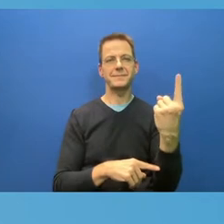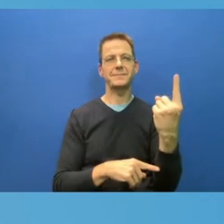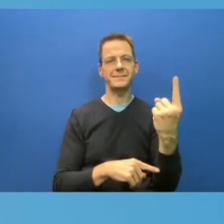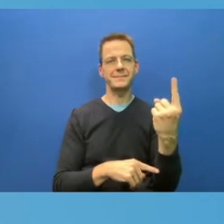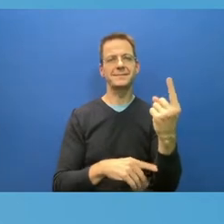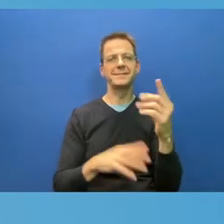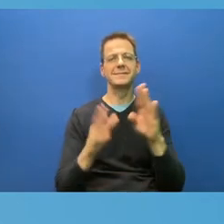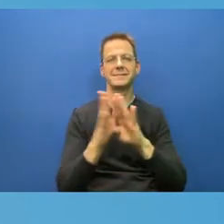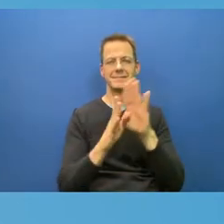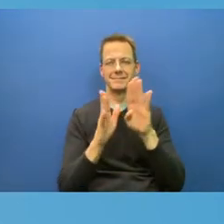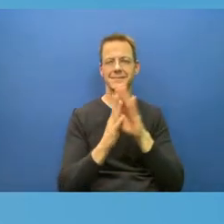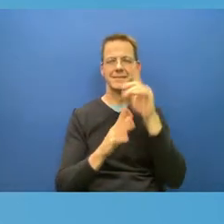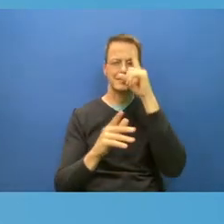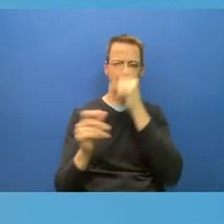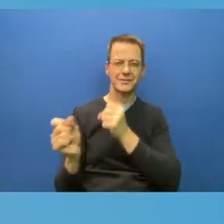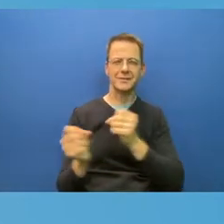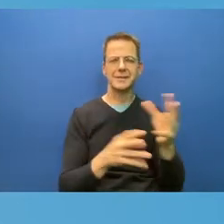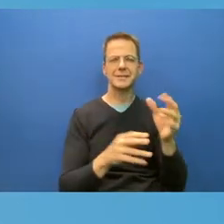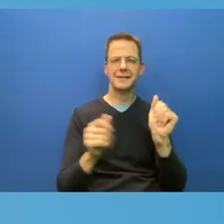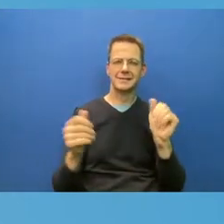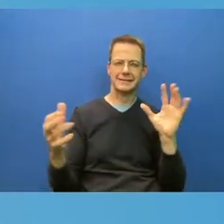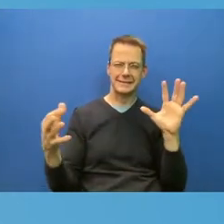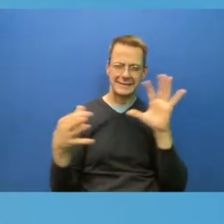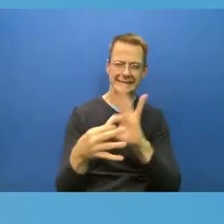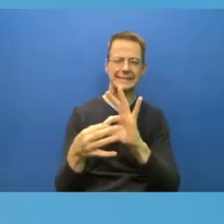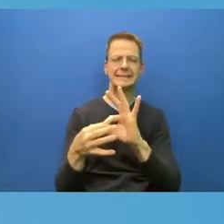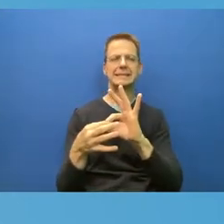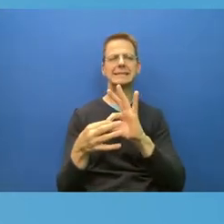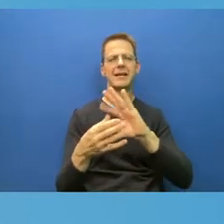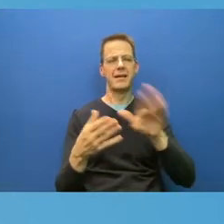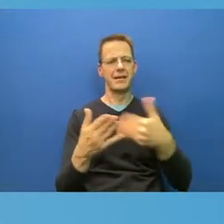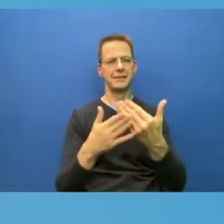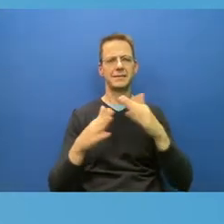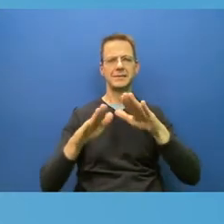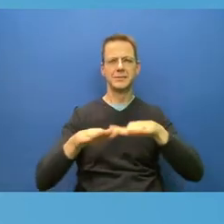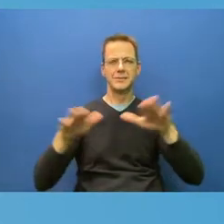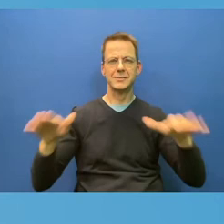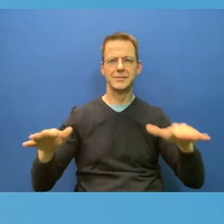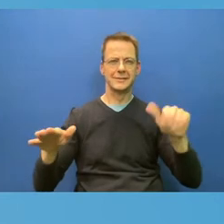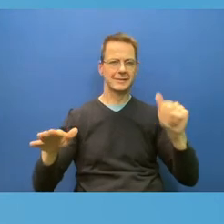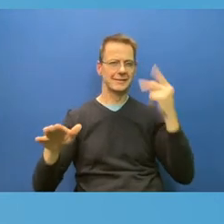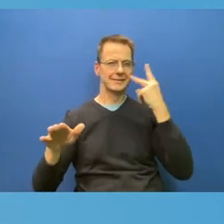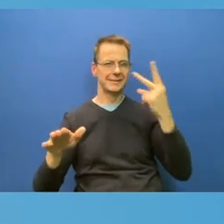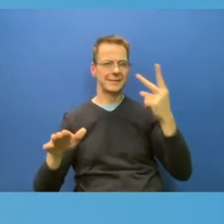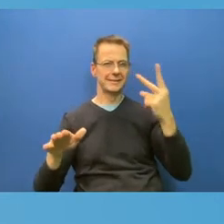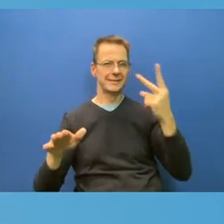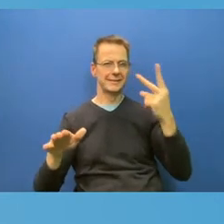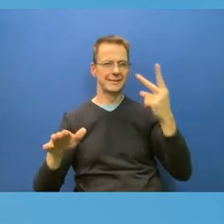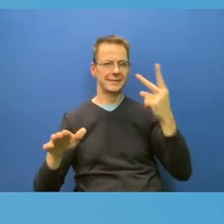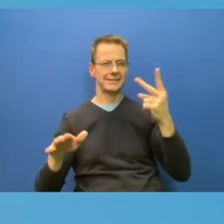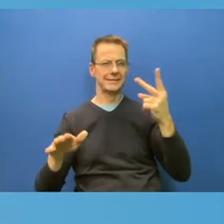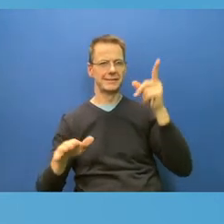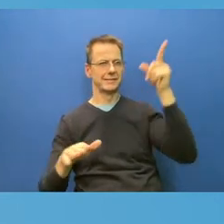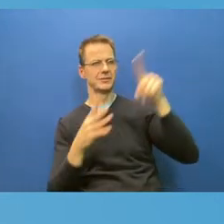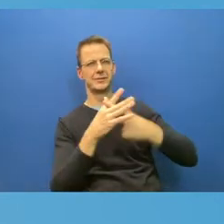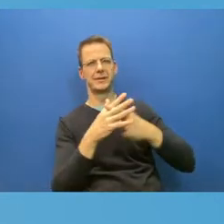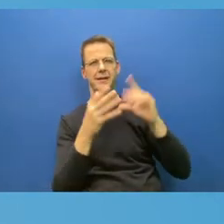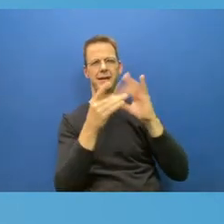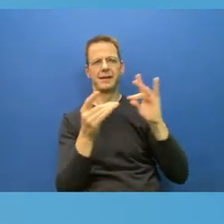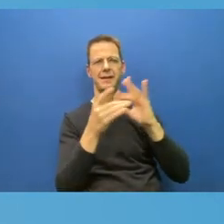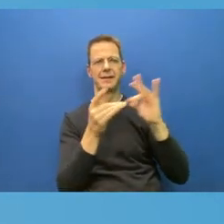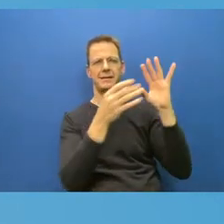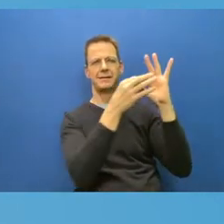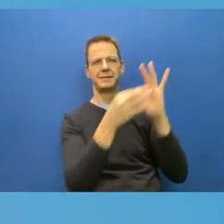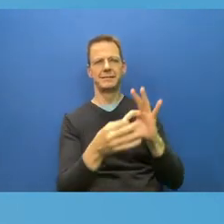anticipation for vaccines to be available to that age group. Thank you all so very much. These are